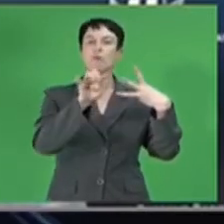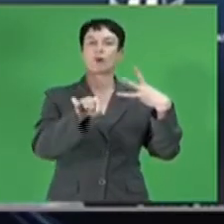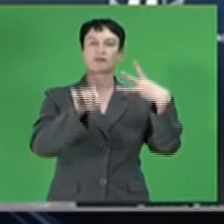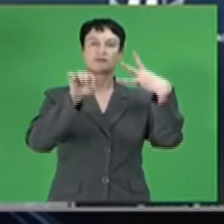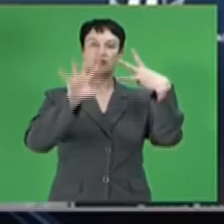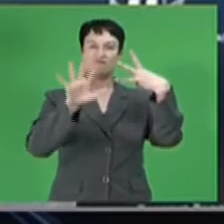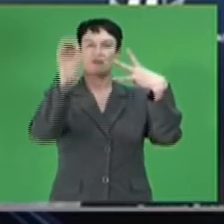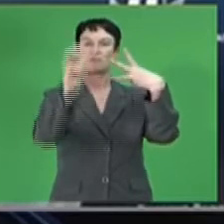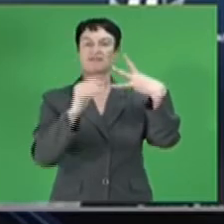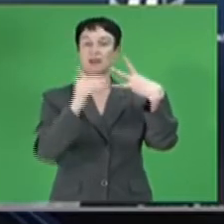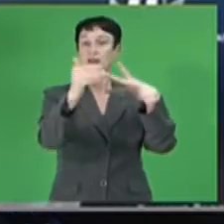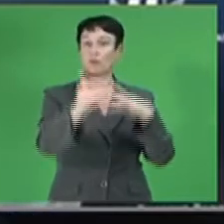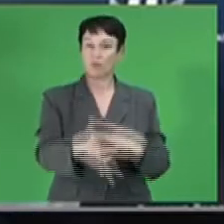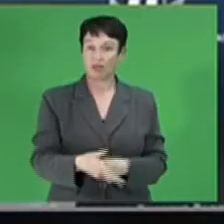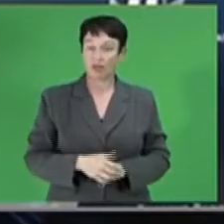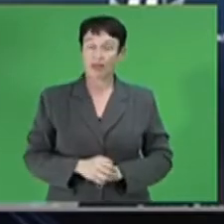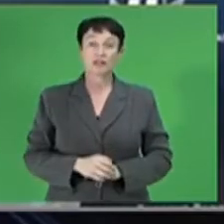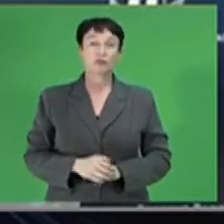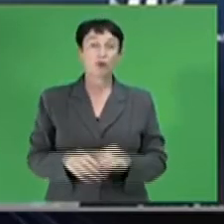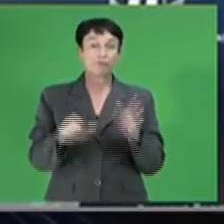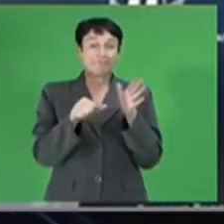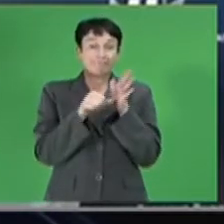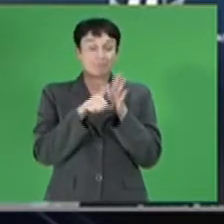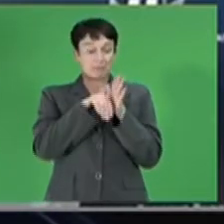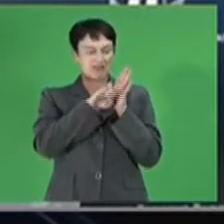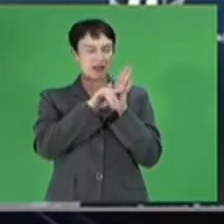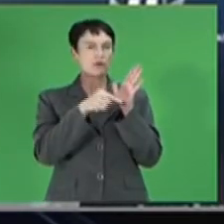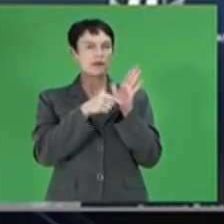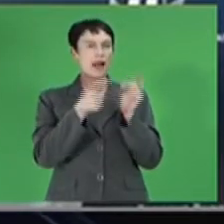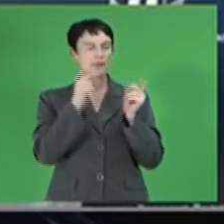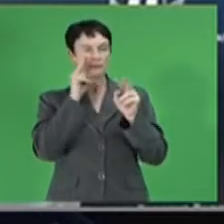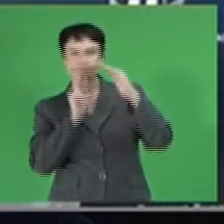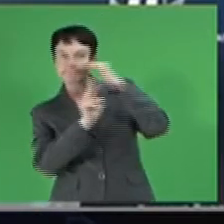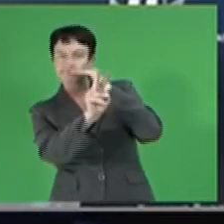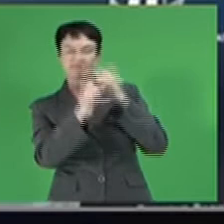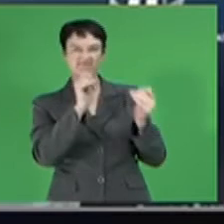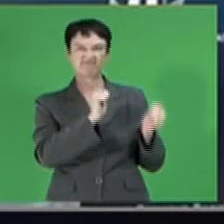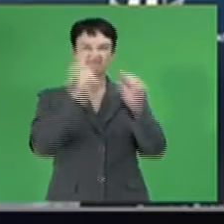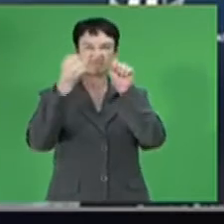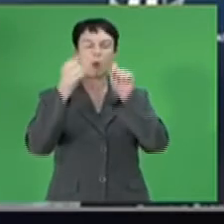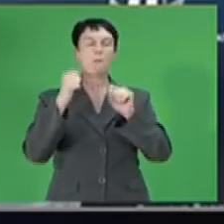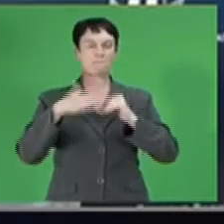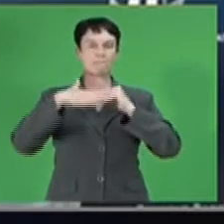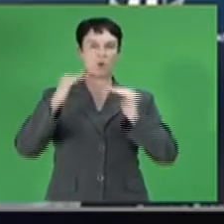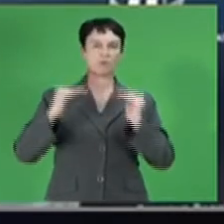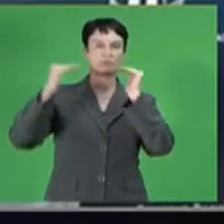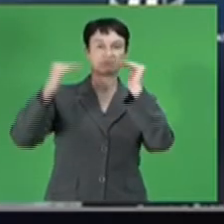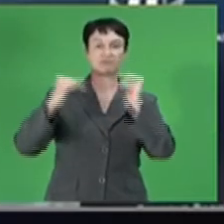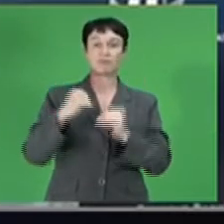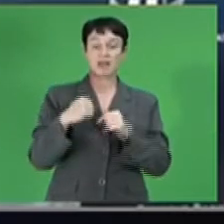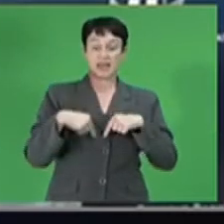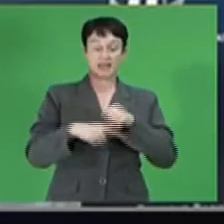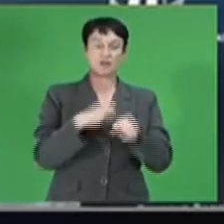The forecast for core inflation is revised higher to 3% in 2021 and to 3